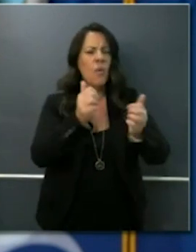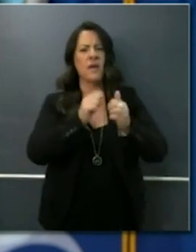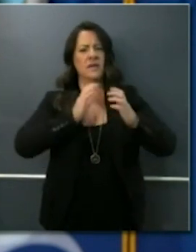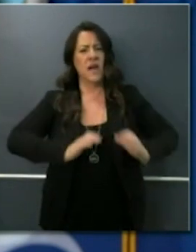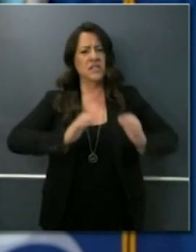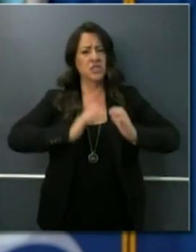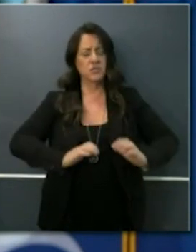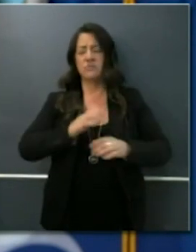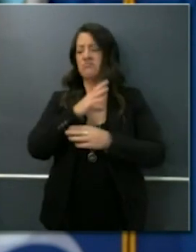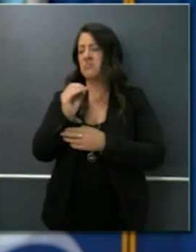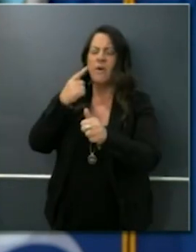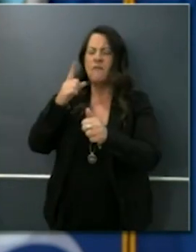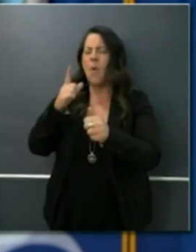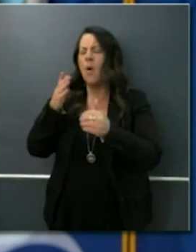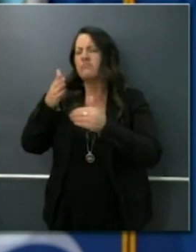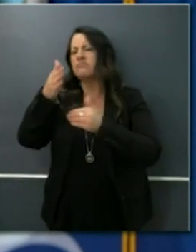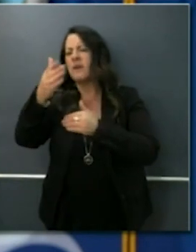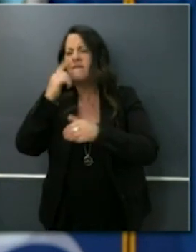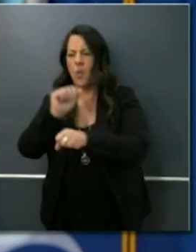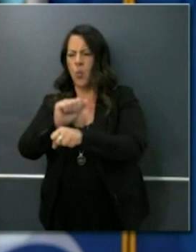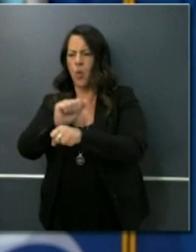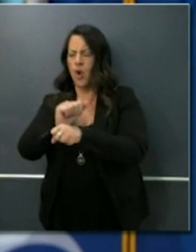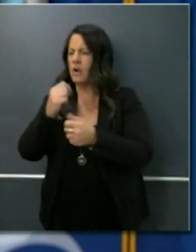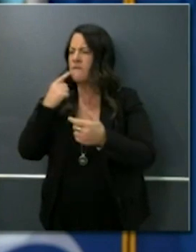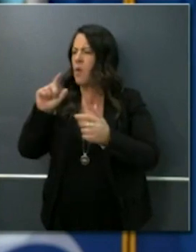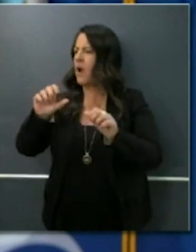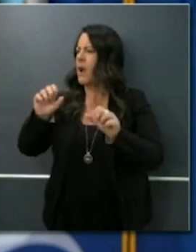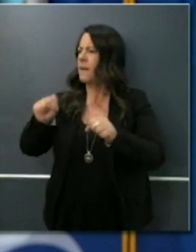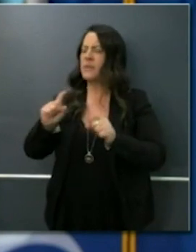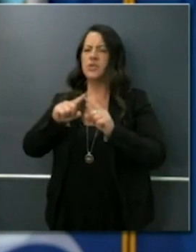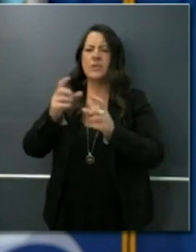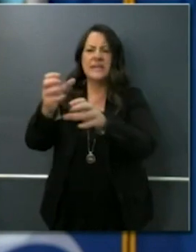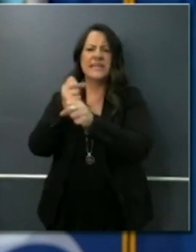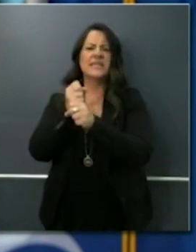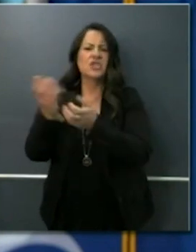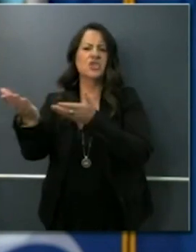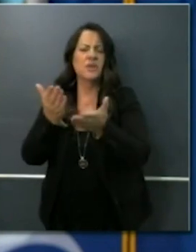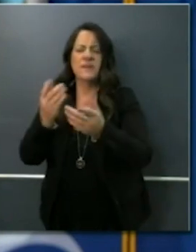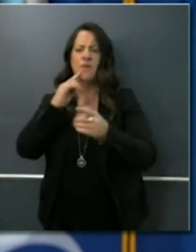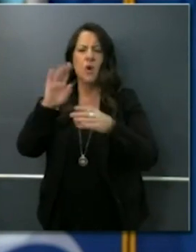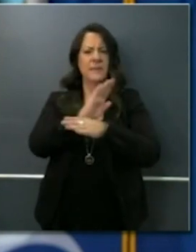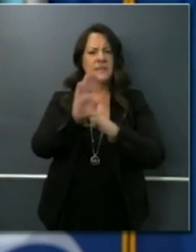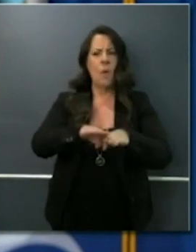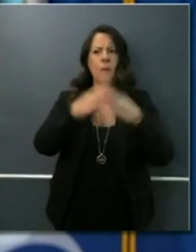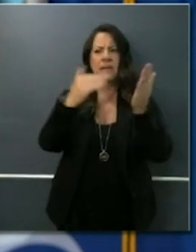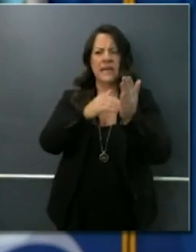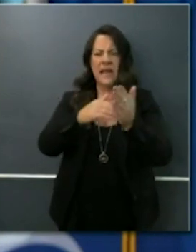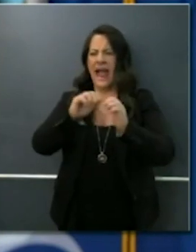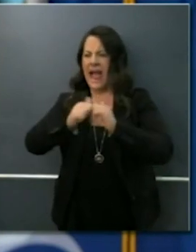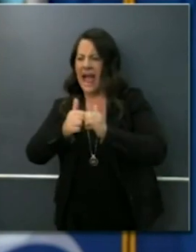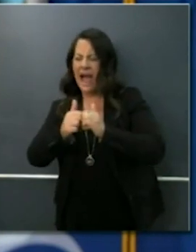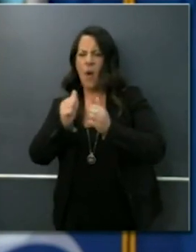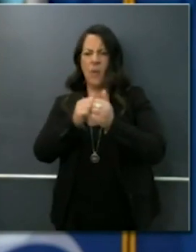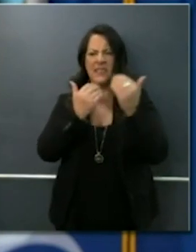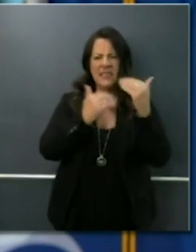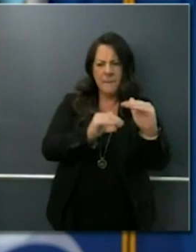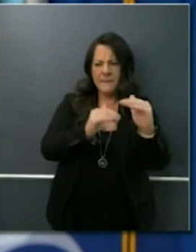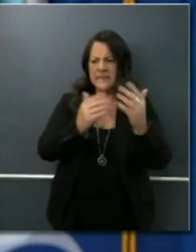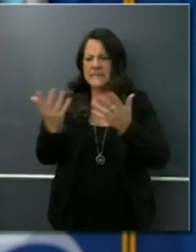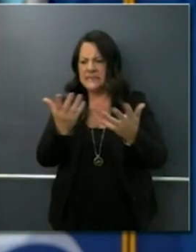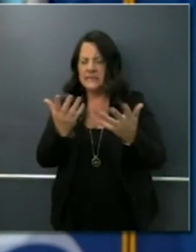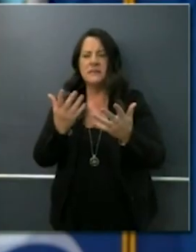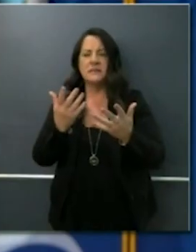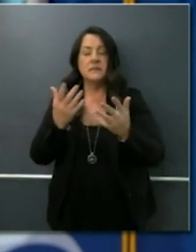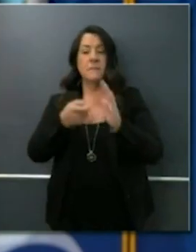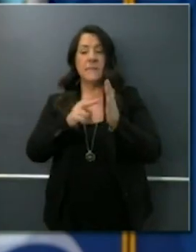from our advisory committee. But it's really about talking about the future and what that retail experience may look like a